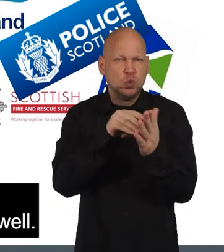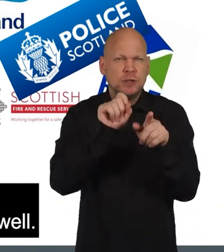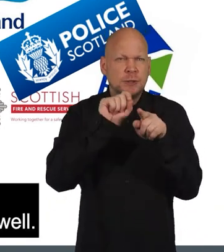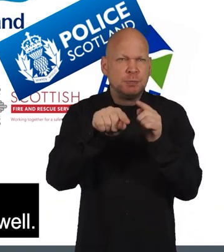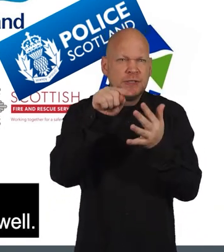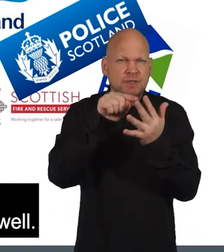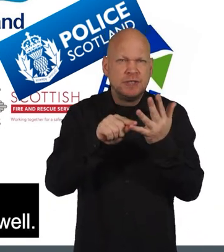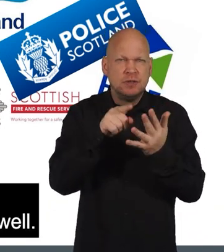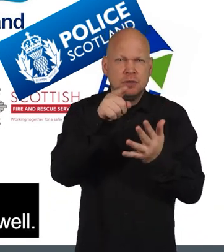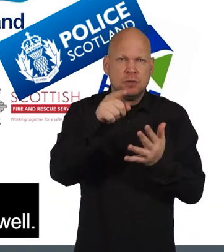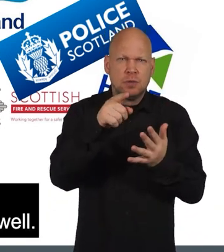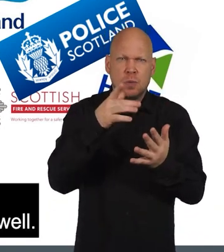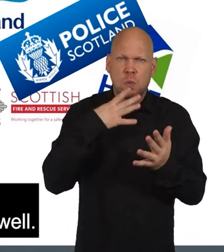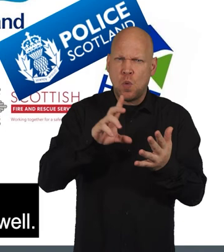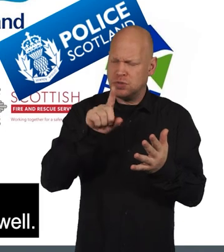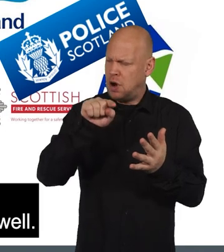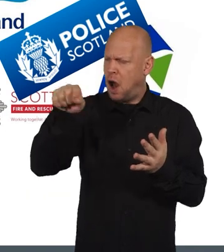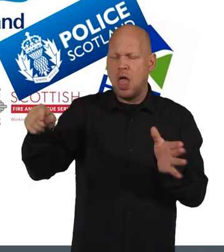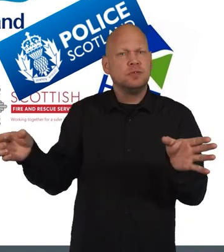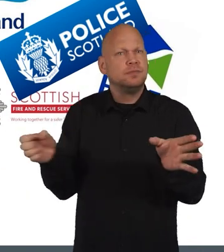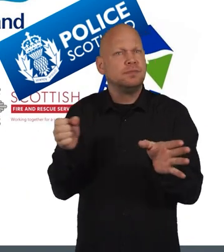want the other to be brought in as well.